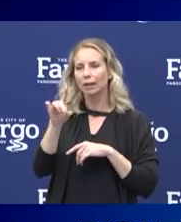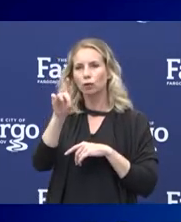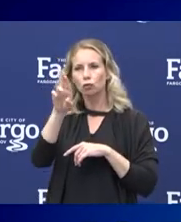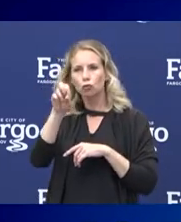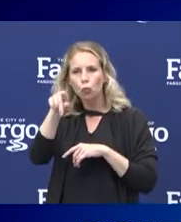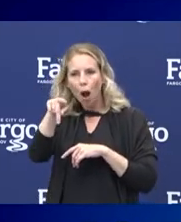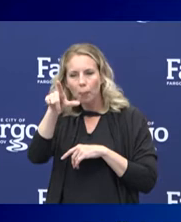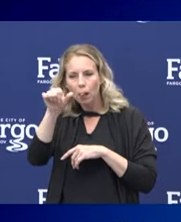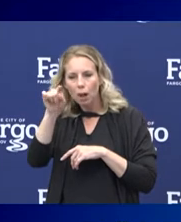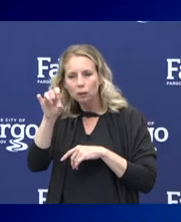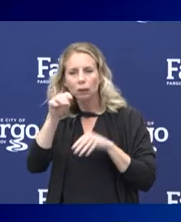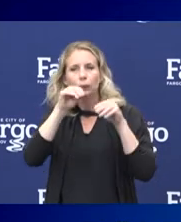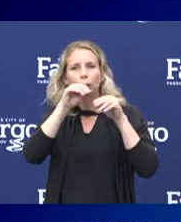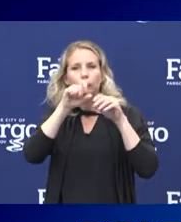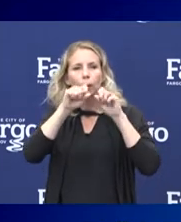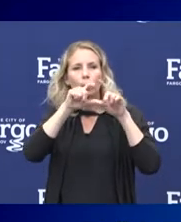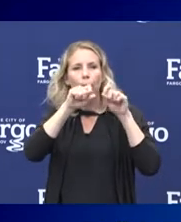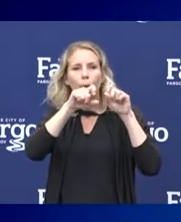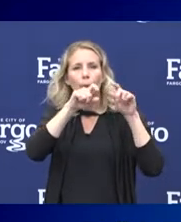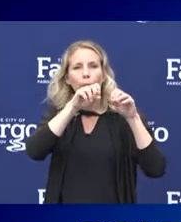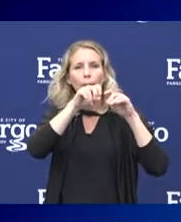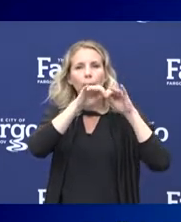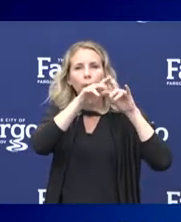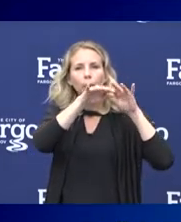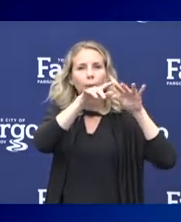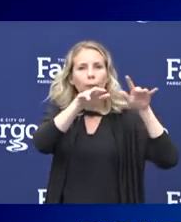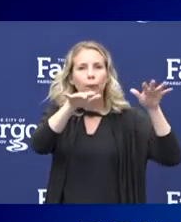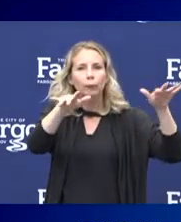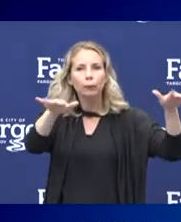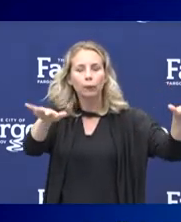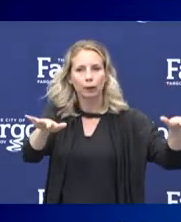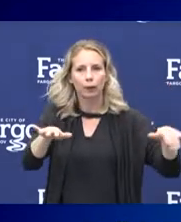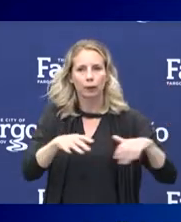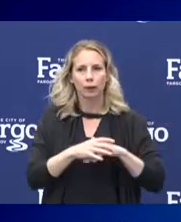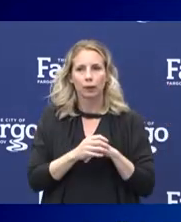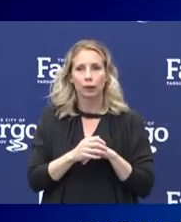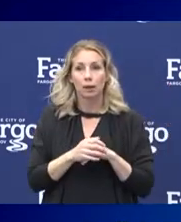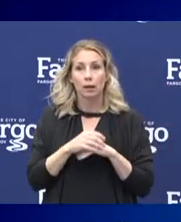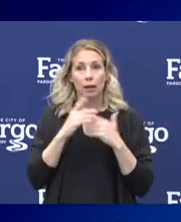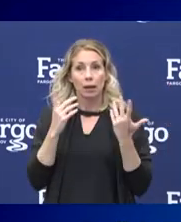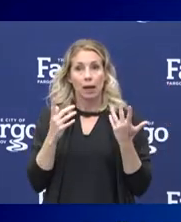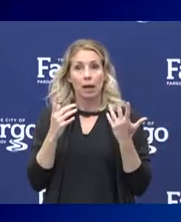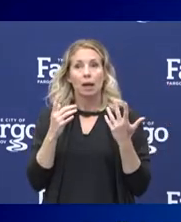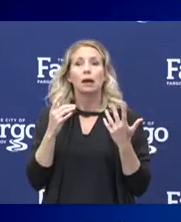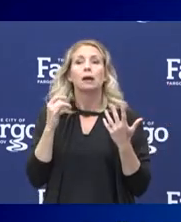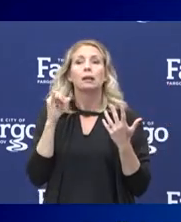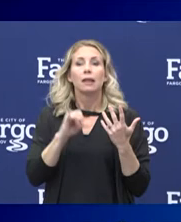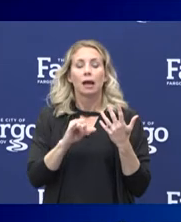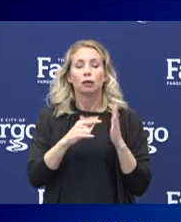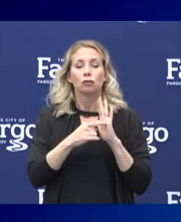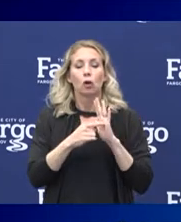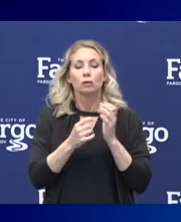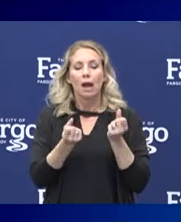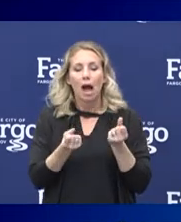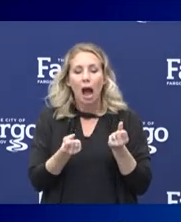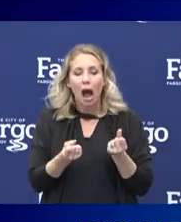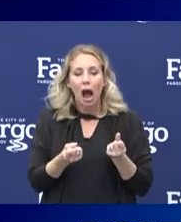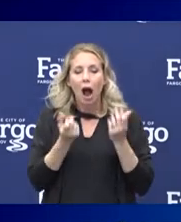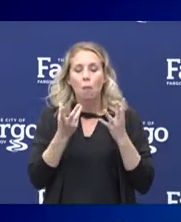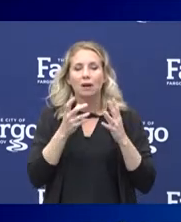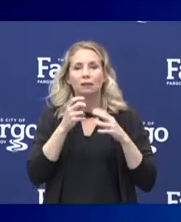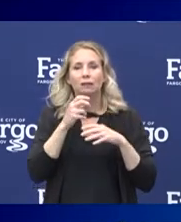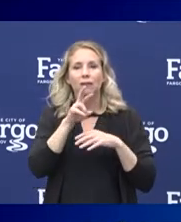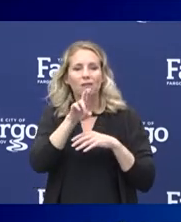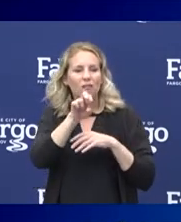transmission is exposure to amount of virus over time. So the amount of virus times time